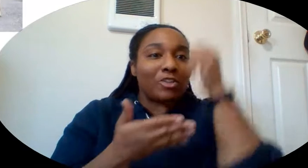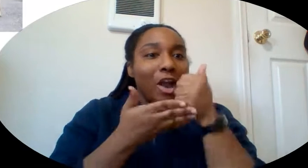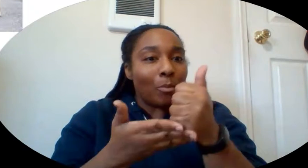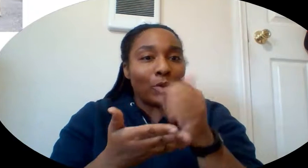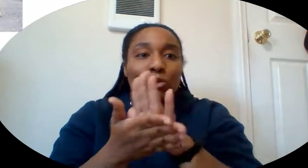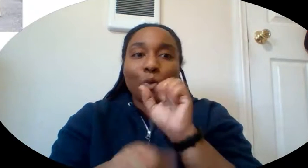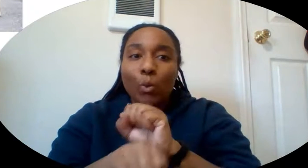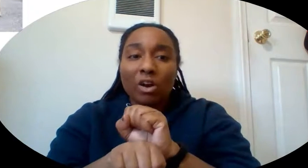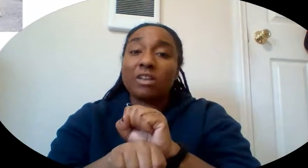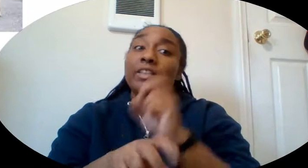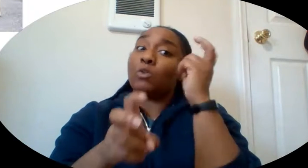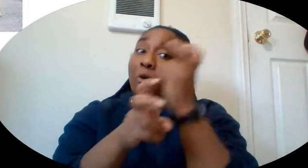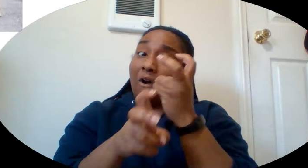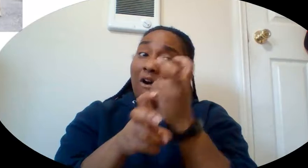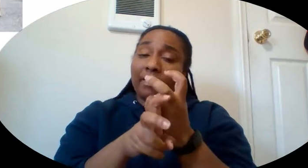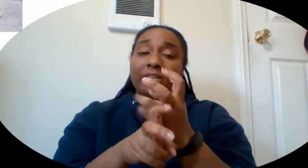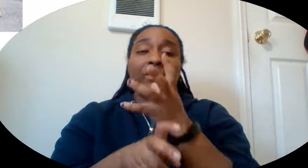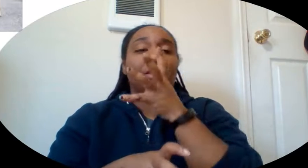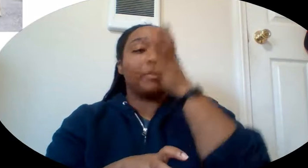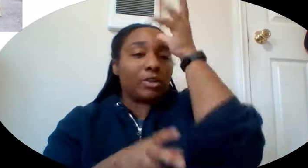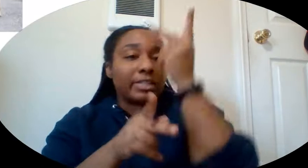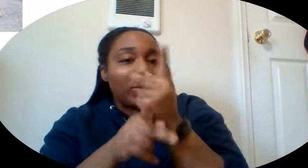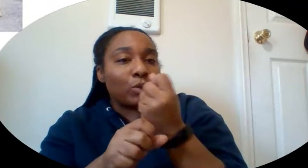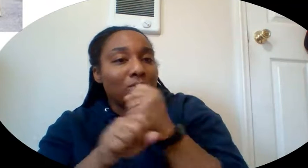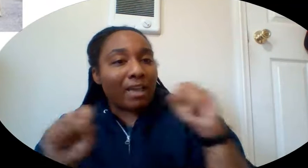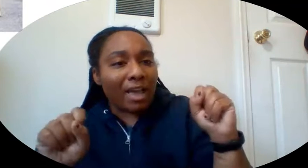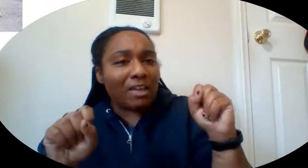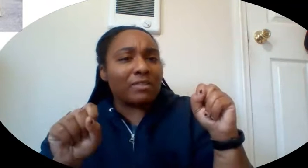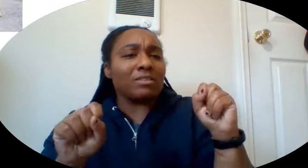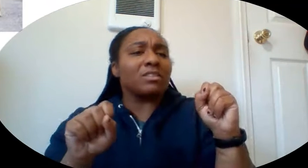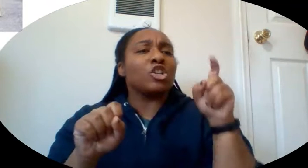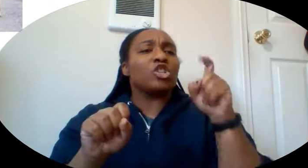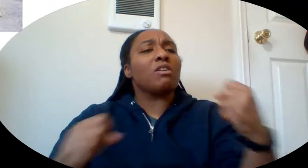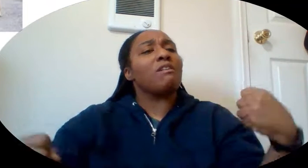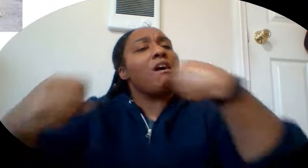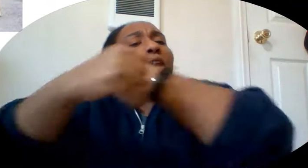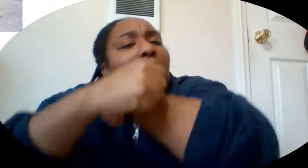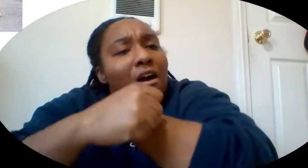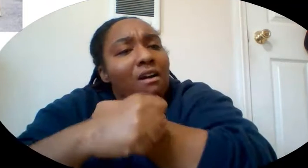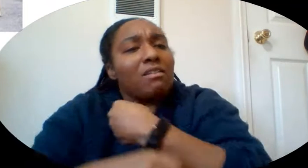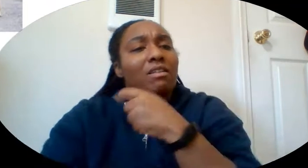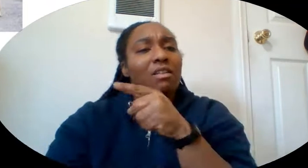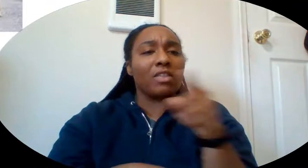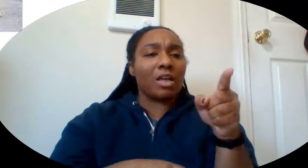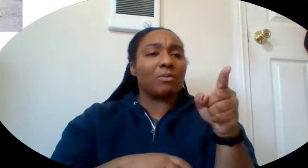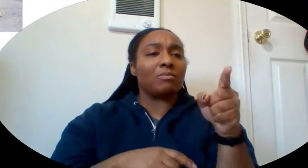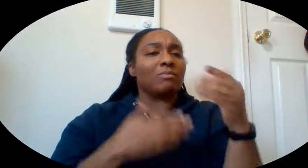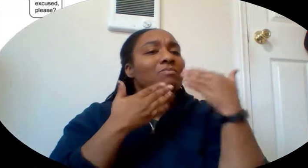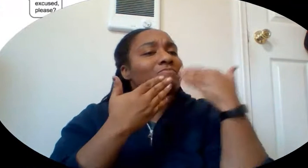you. They're keeping you safe. Give them a hug and tell them how grateful you are to have them.